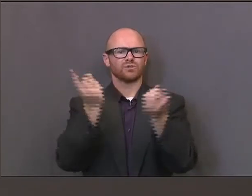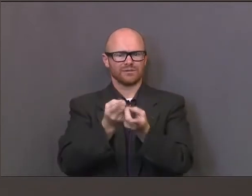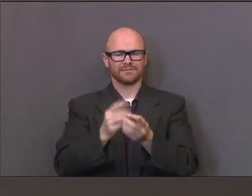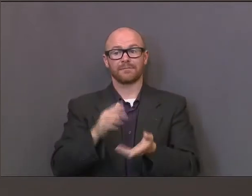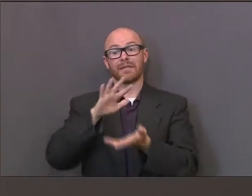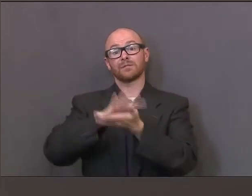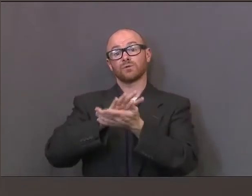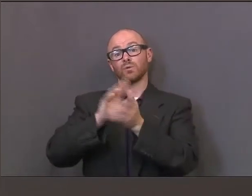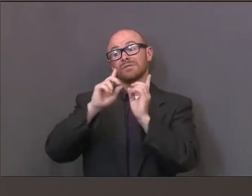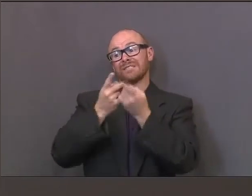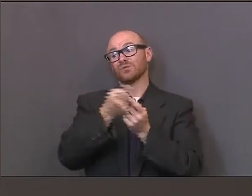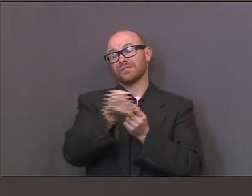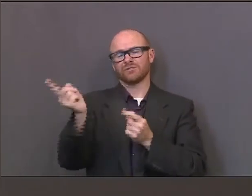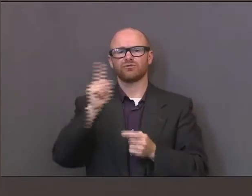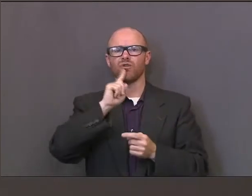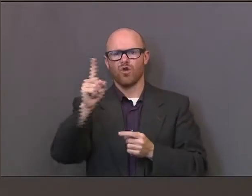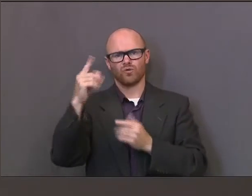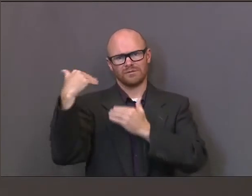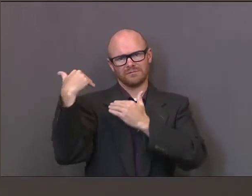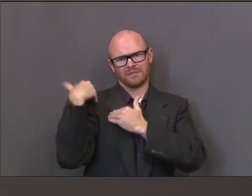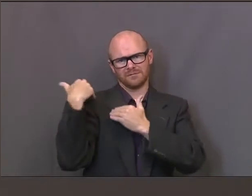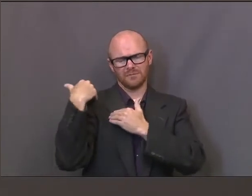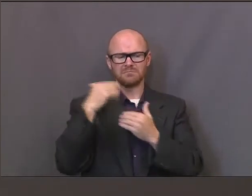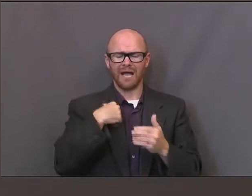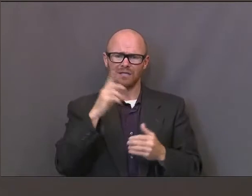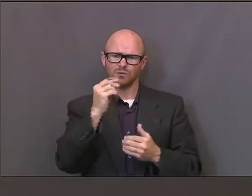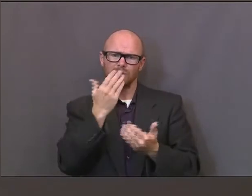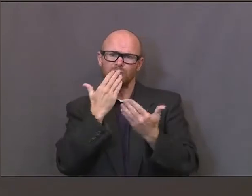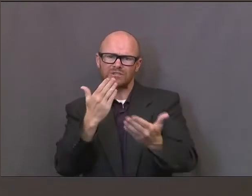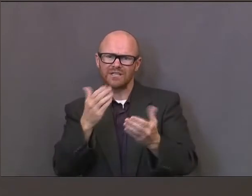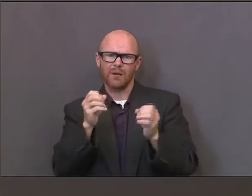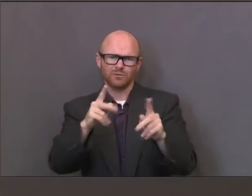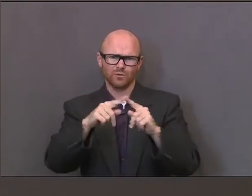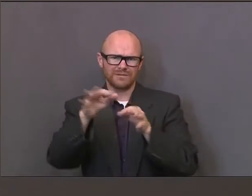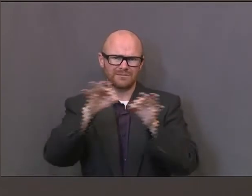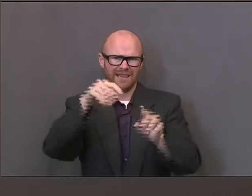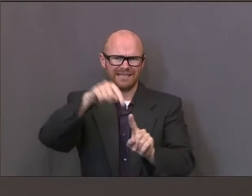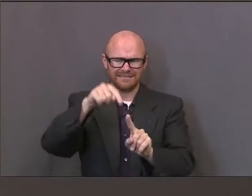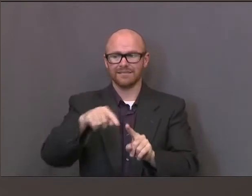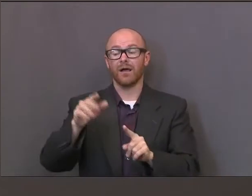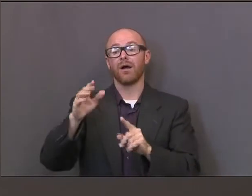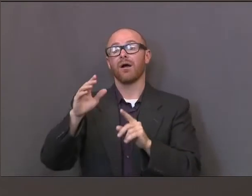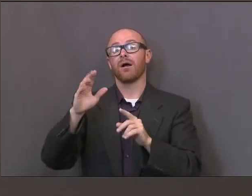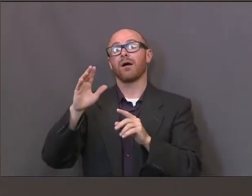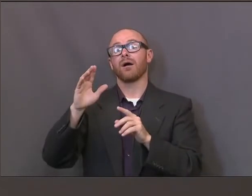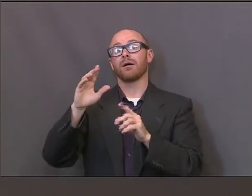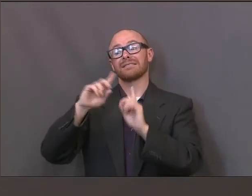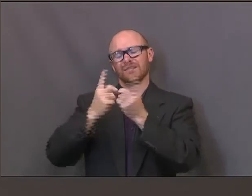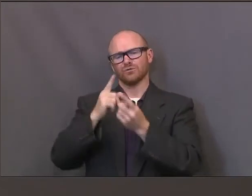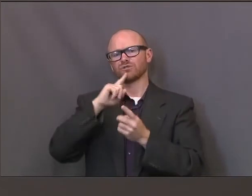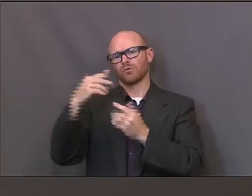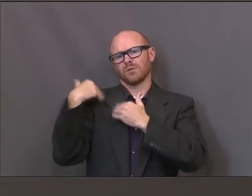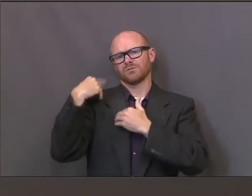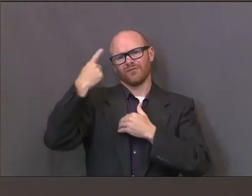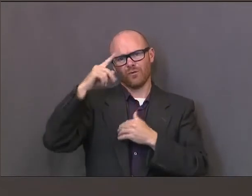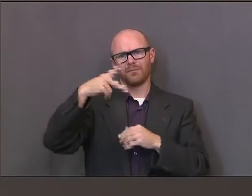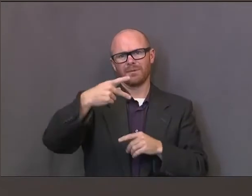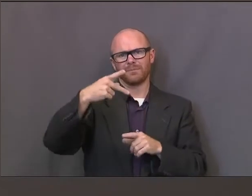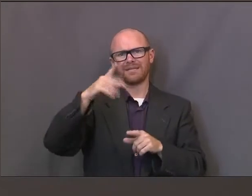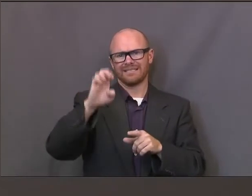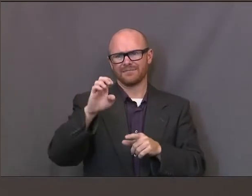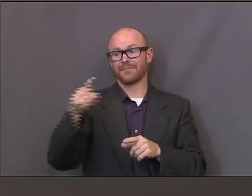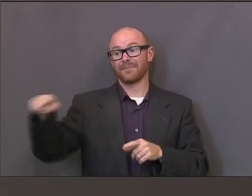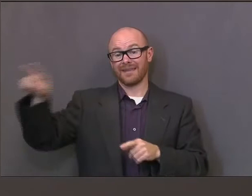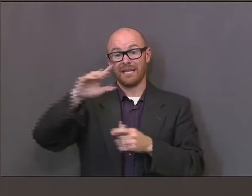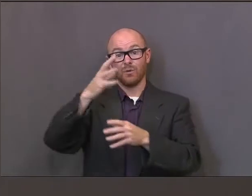are responsible. I appreciate the opportunity to explain this. Districts are responsible for PPE. They all received CARES Act